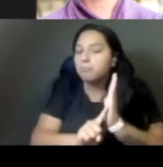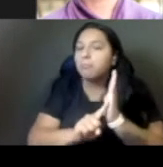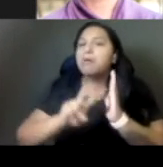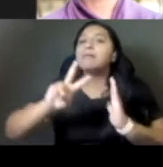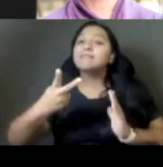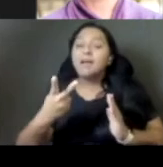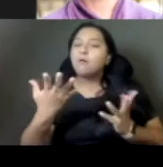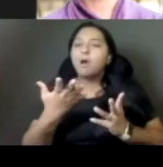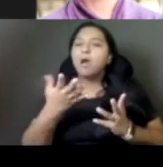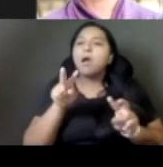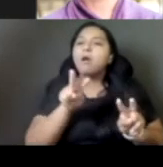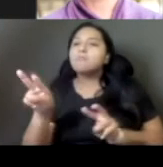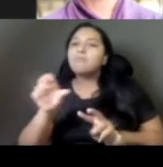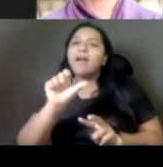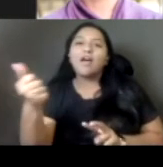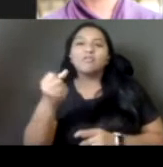reputable source.